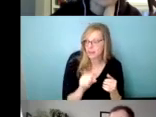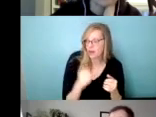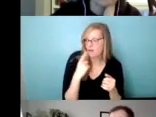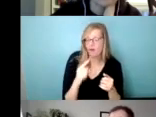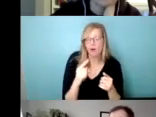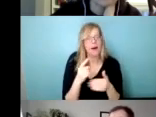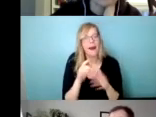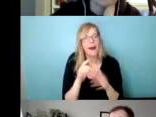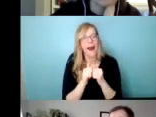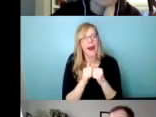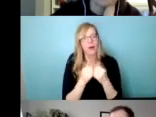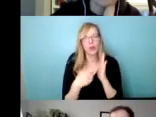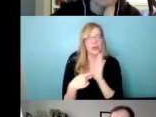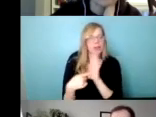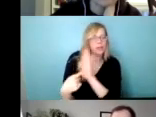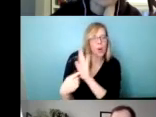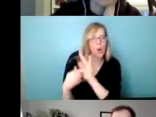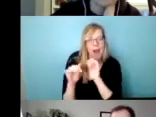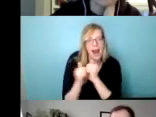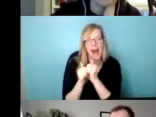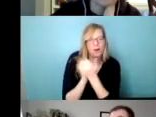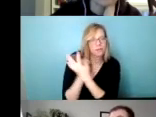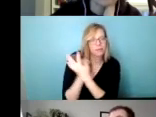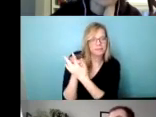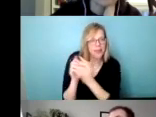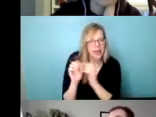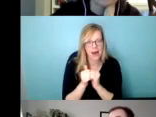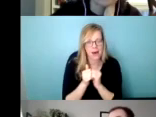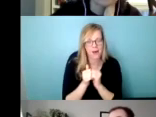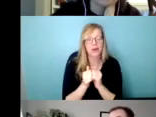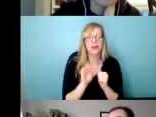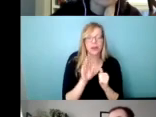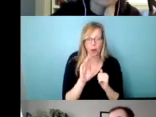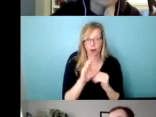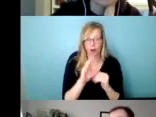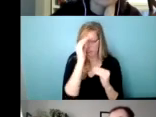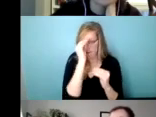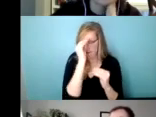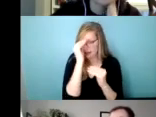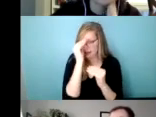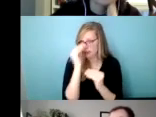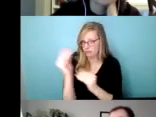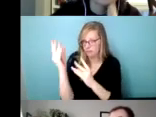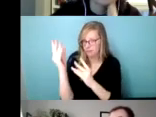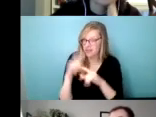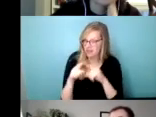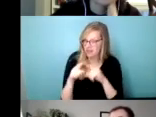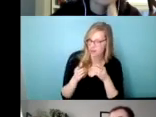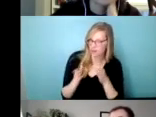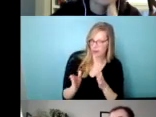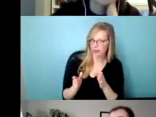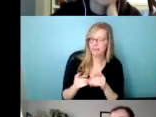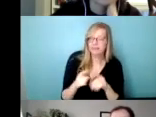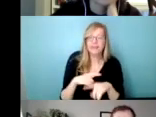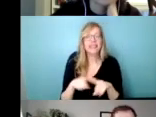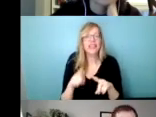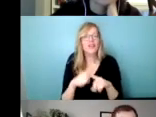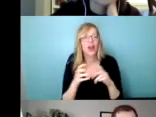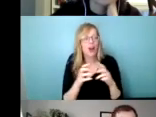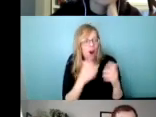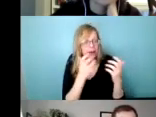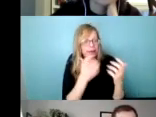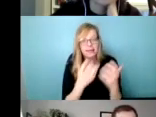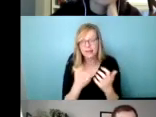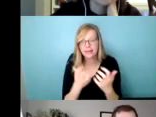but what I'd really say is that kind of communicating your message in multiple different ways and to multiple different audiences or different learning styles